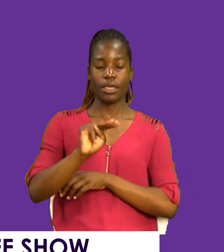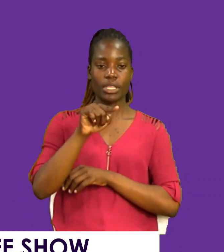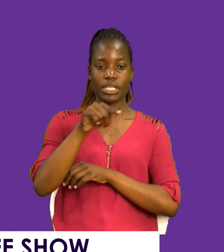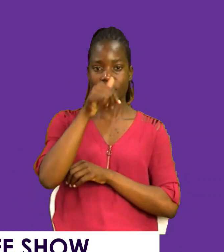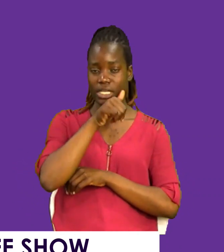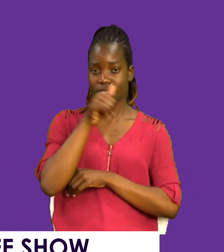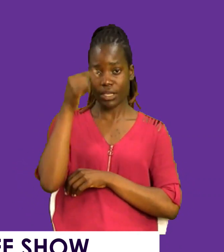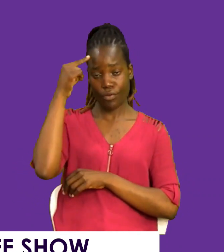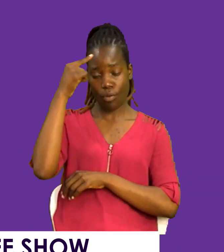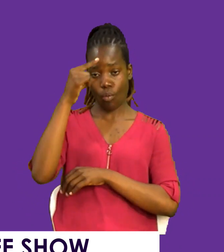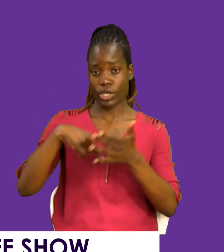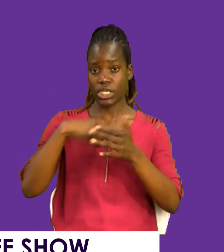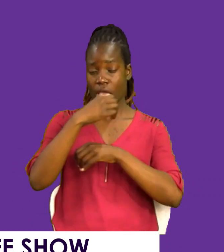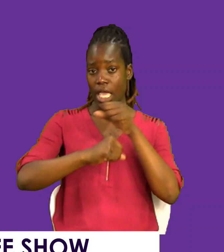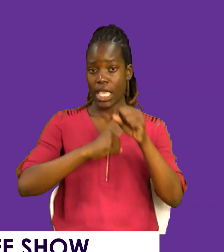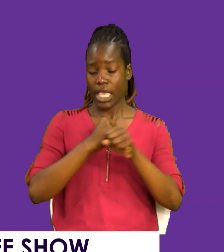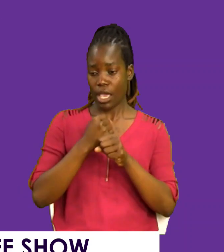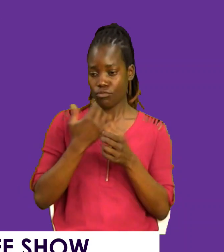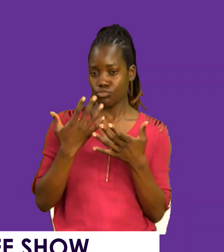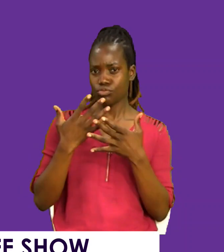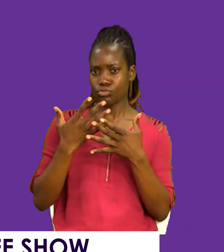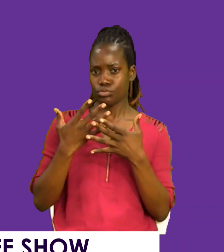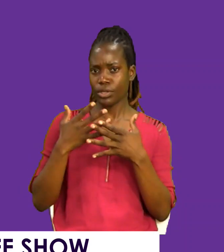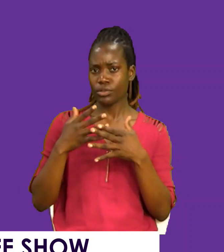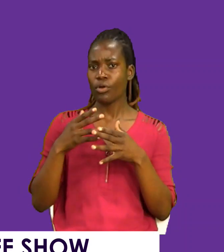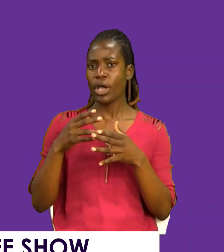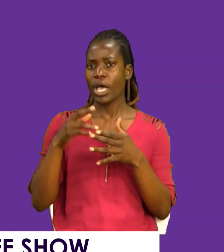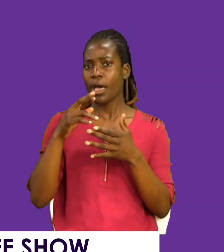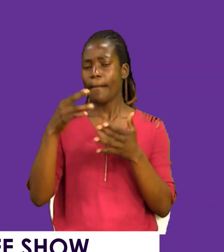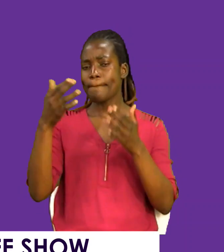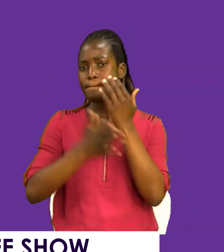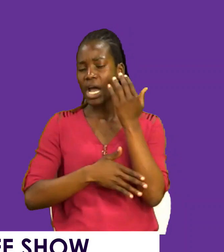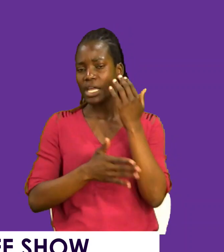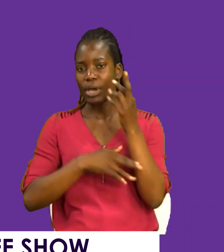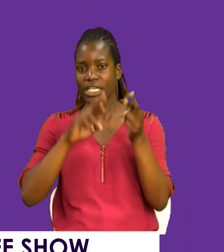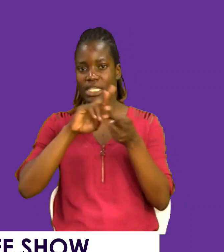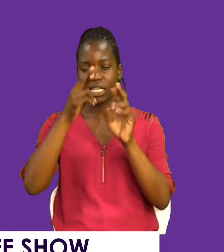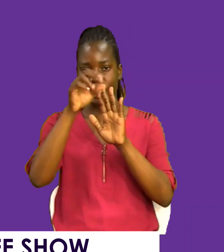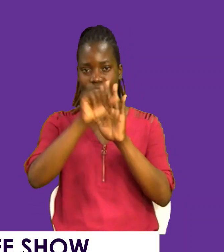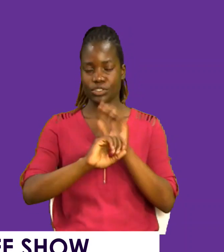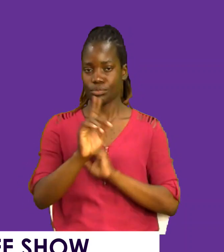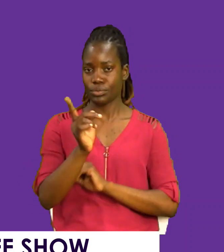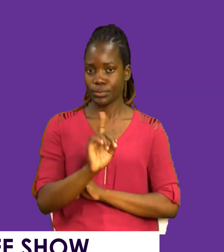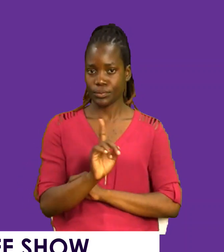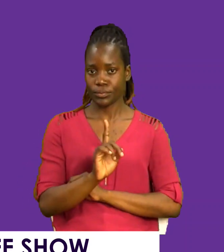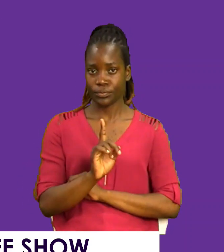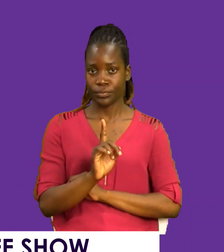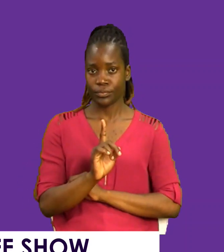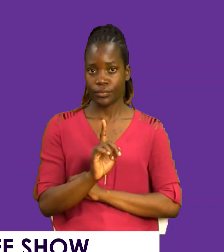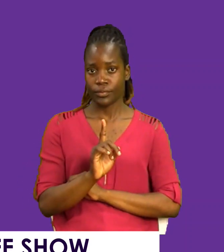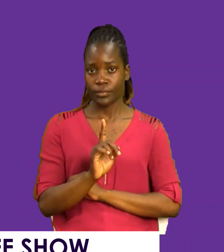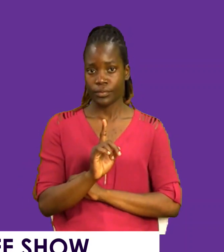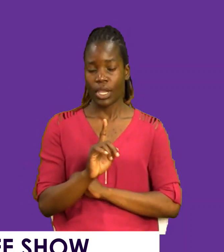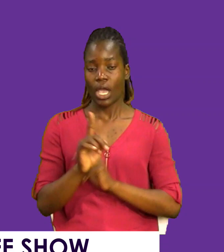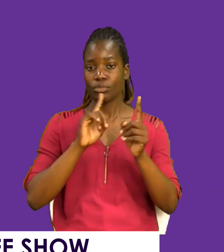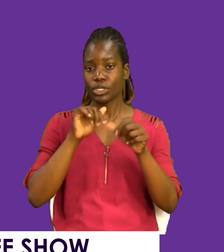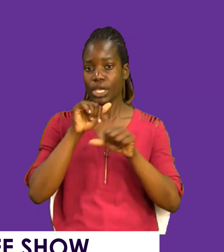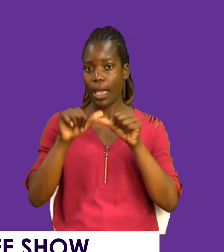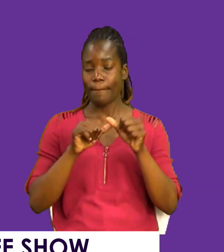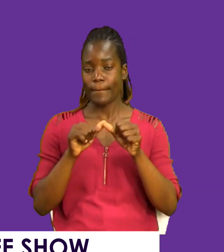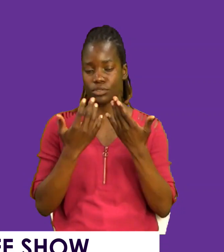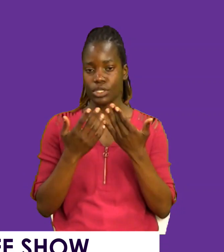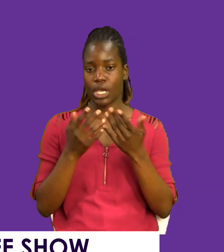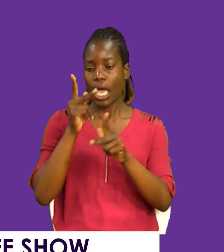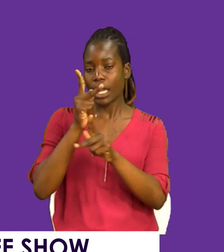secrets for the year. Don't hold on to evil relationships. Things that will influence you negatively. You know, I'm talking about